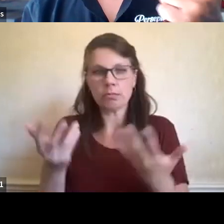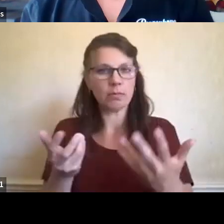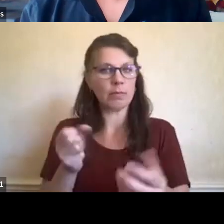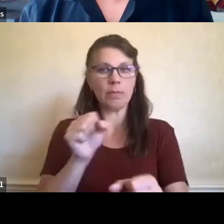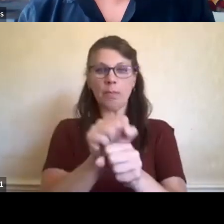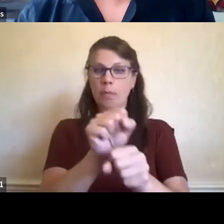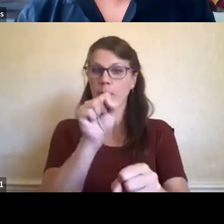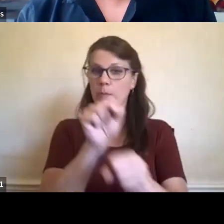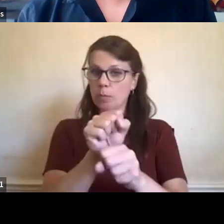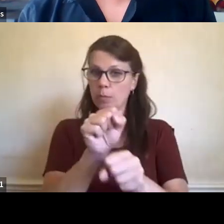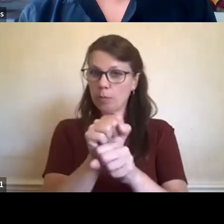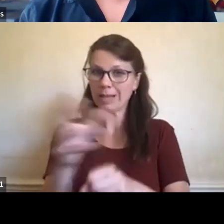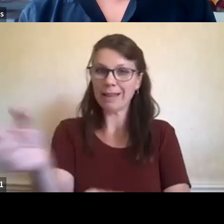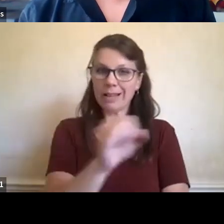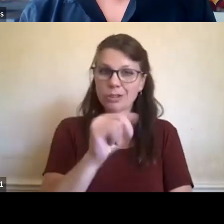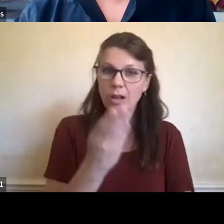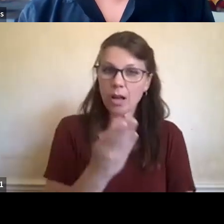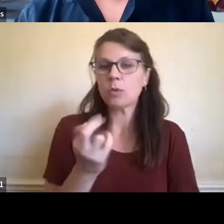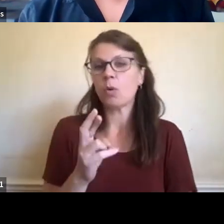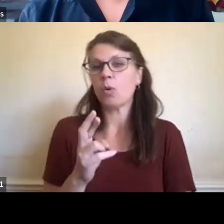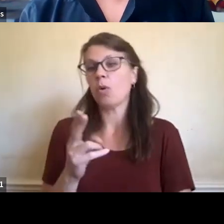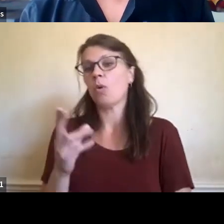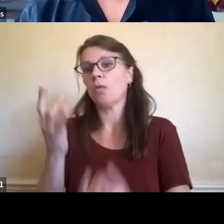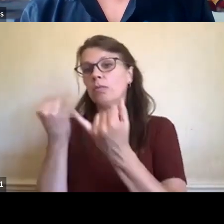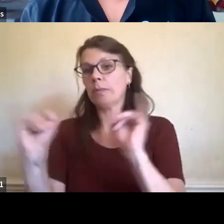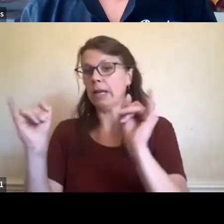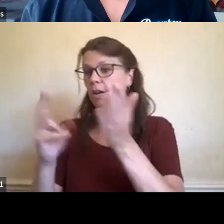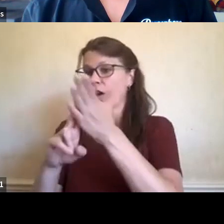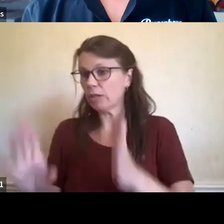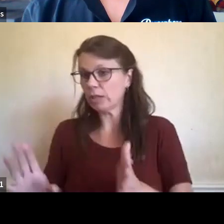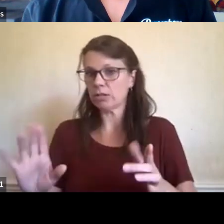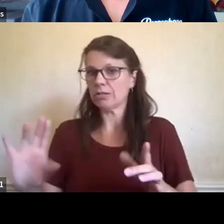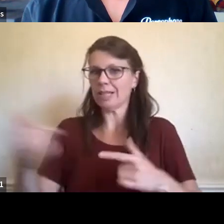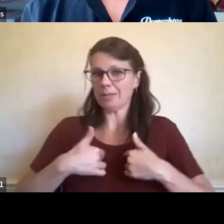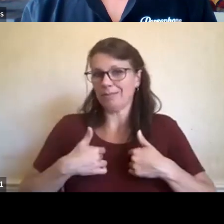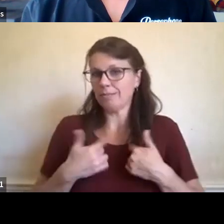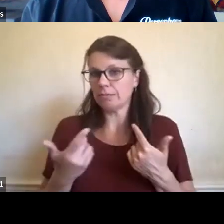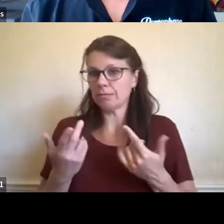nation or standalone, uh, independent contractors, like, like myself, um,